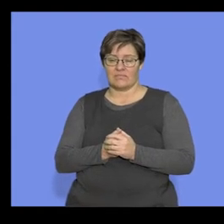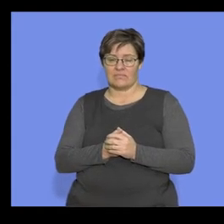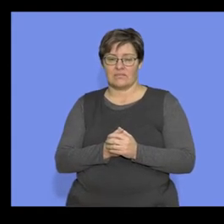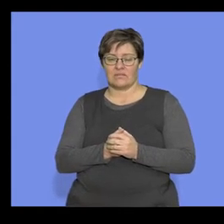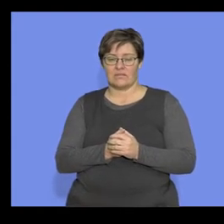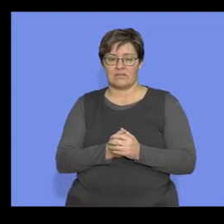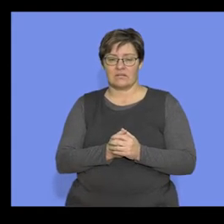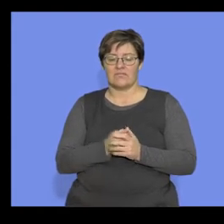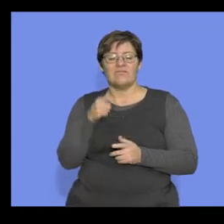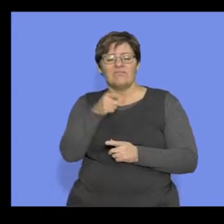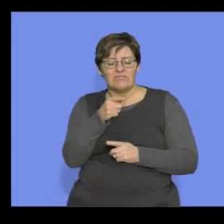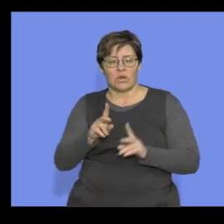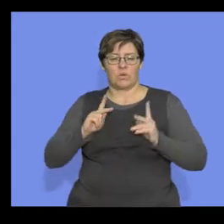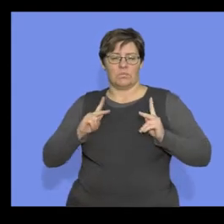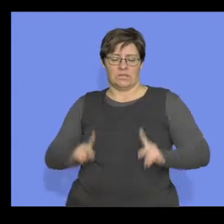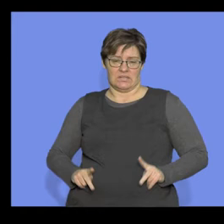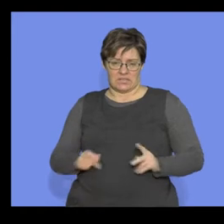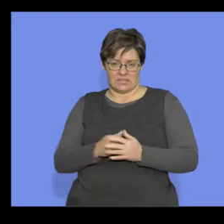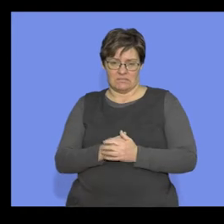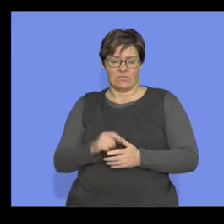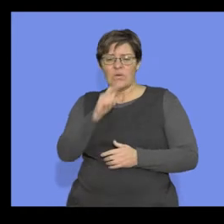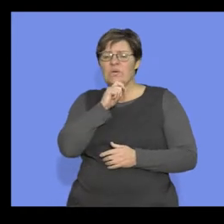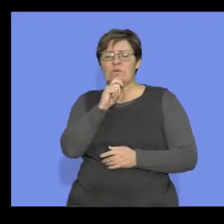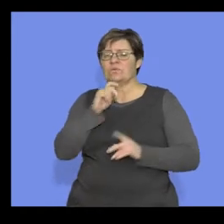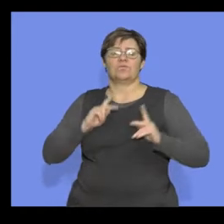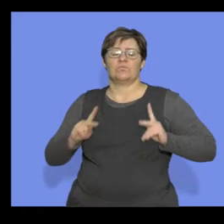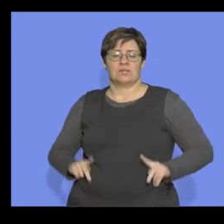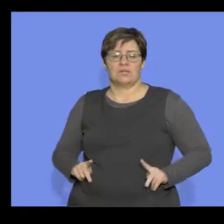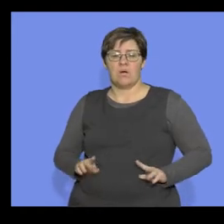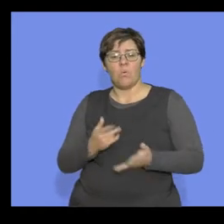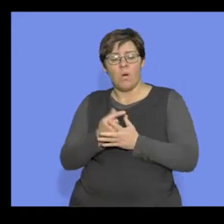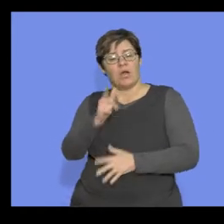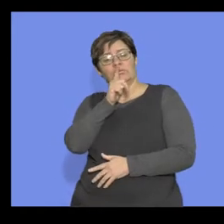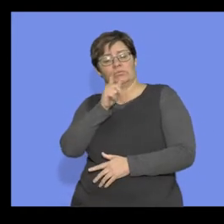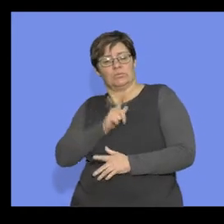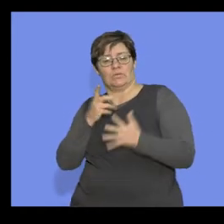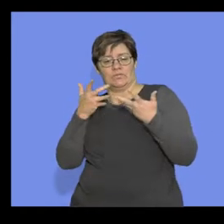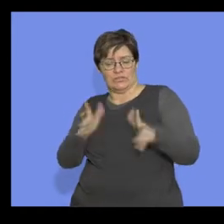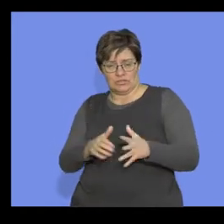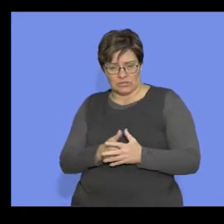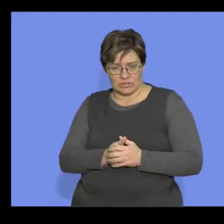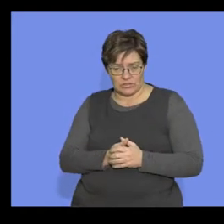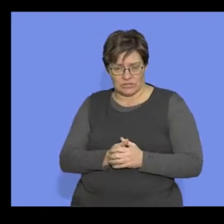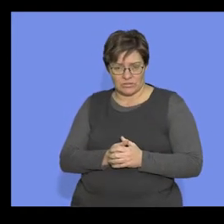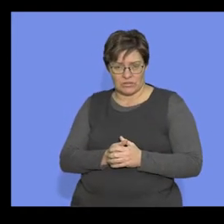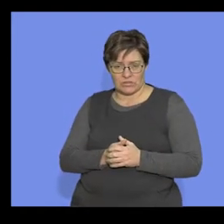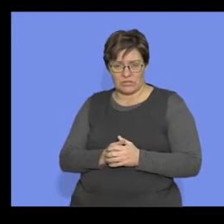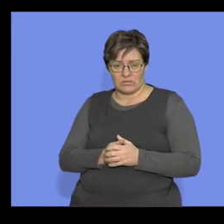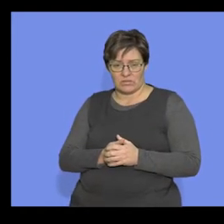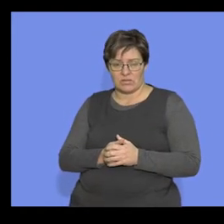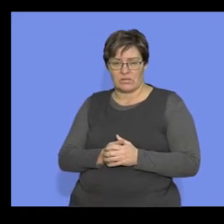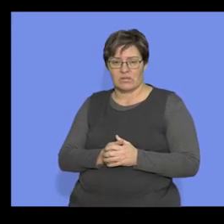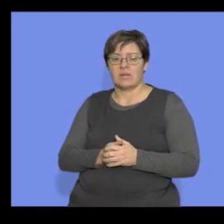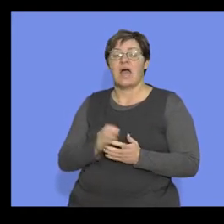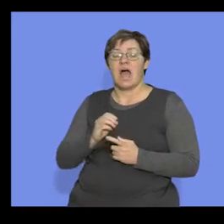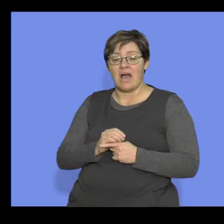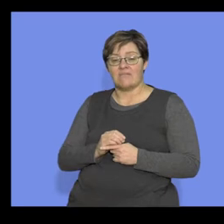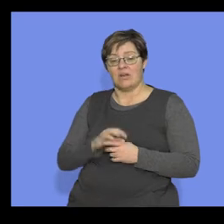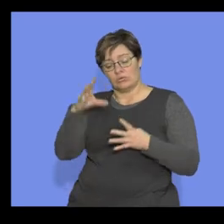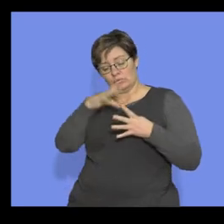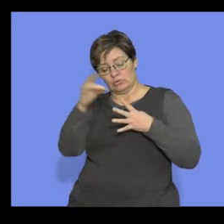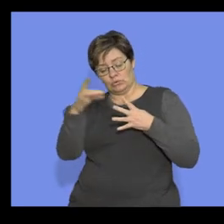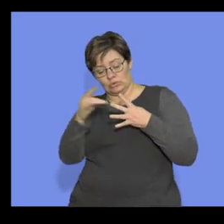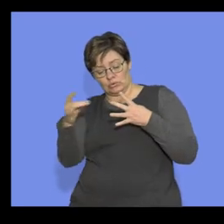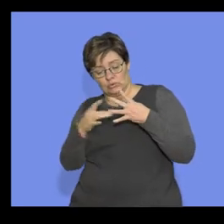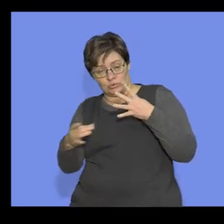as humans. And so, don't use humans because they've already told you. You have then got four to